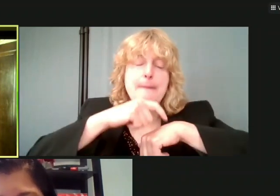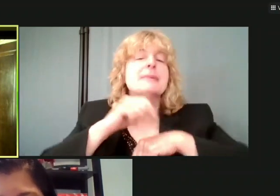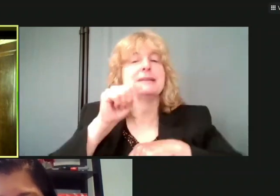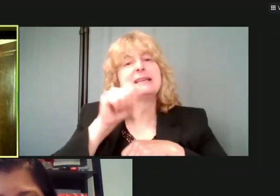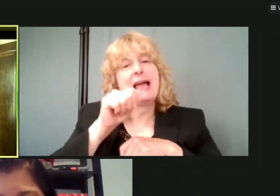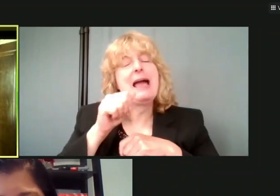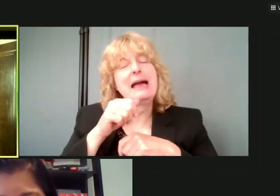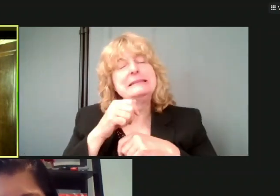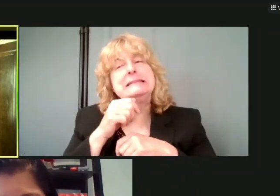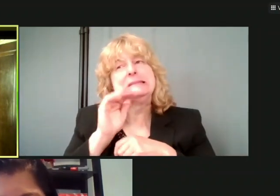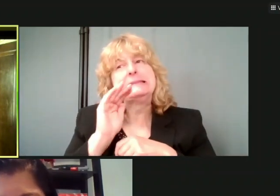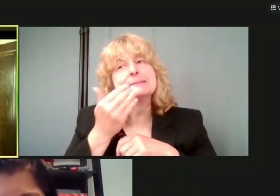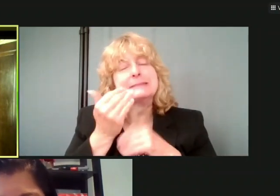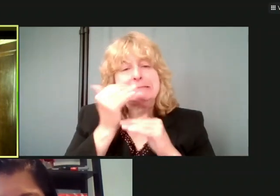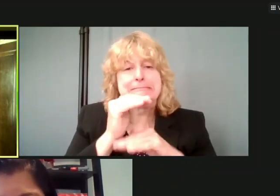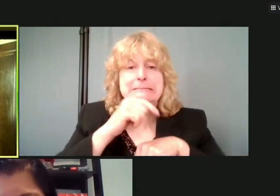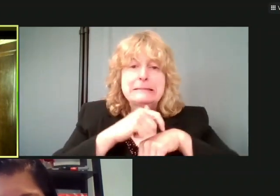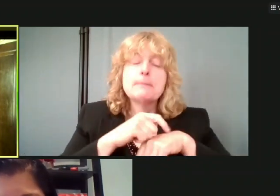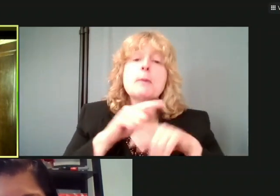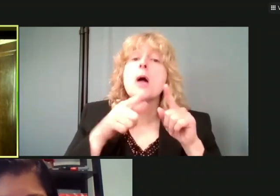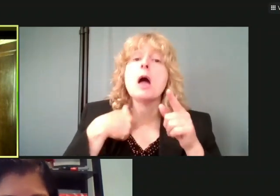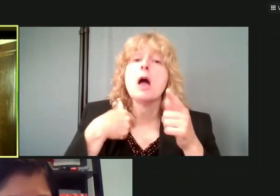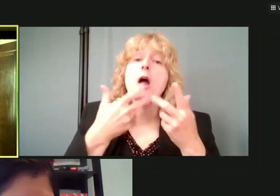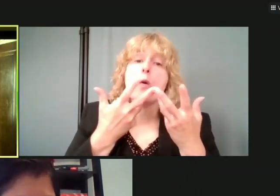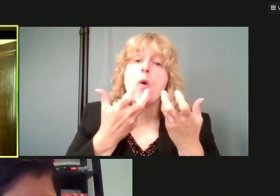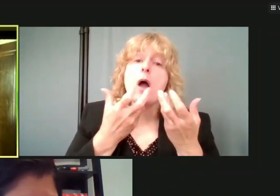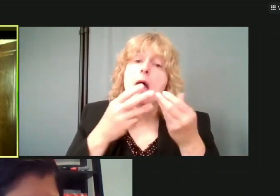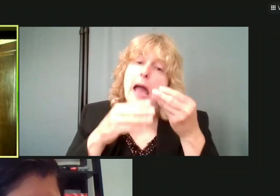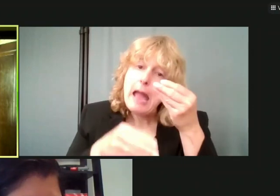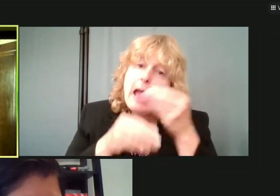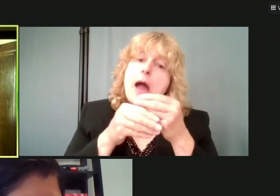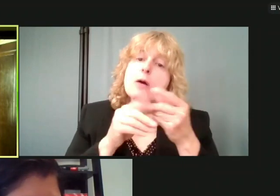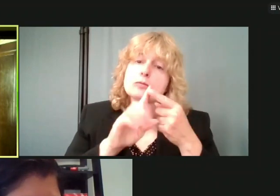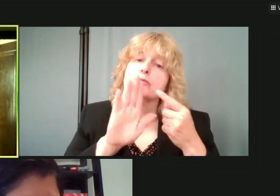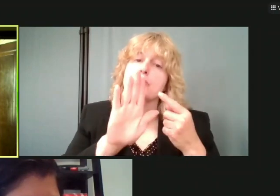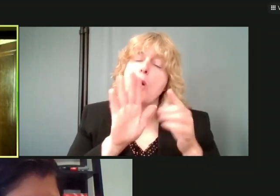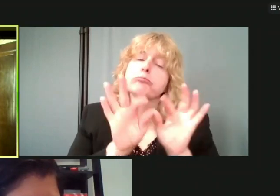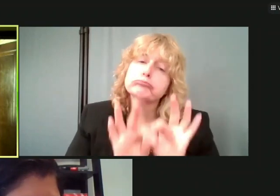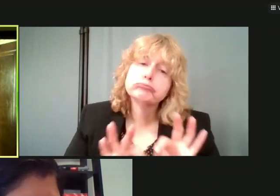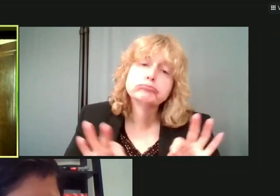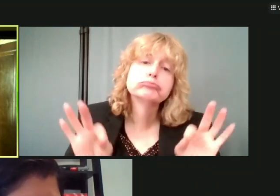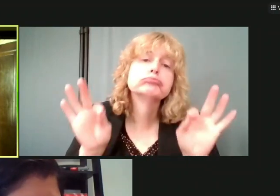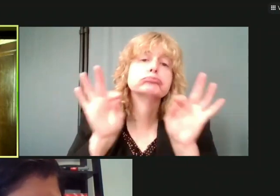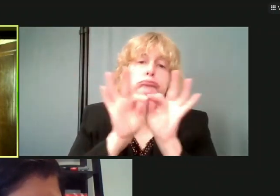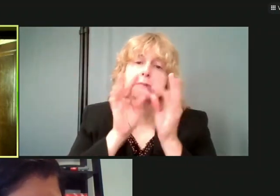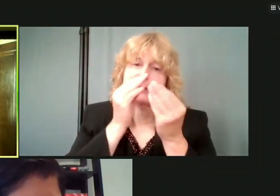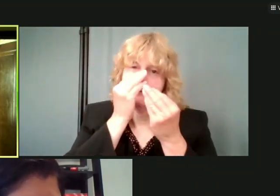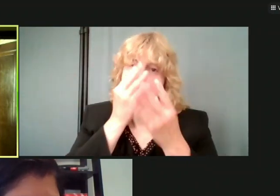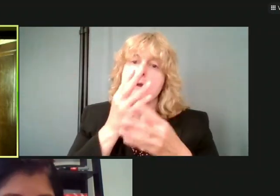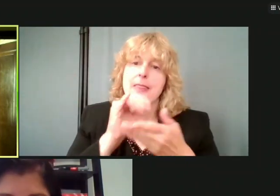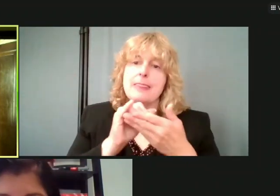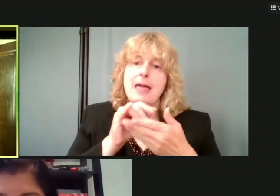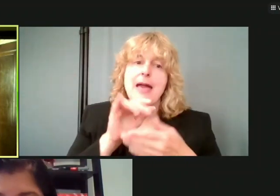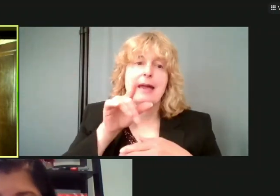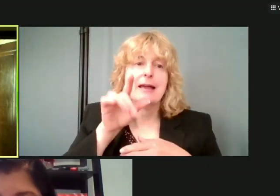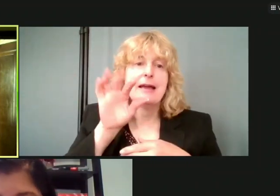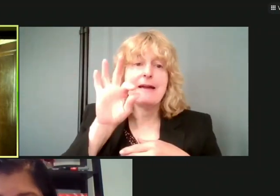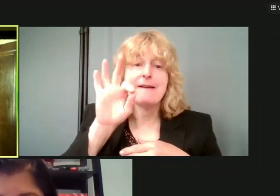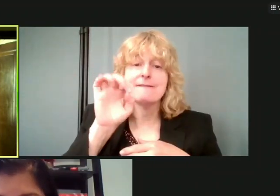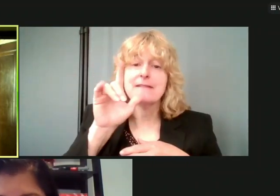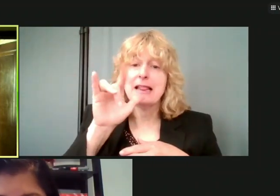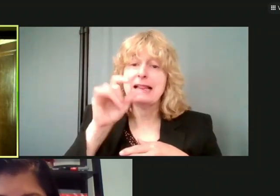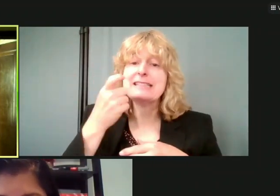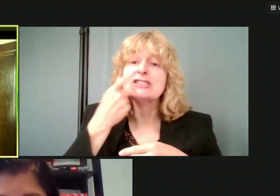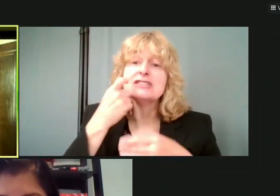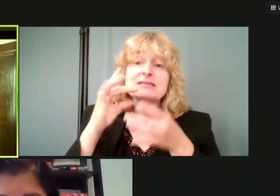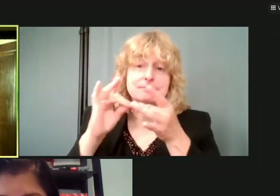afraid. So I do want to add, uh, to the valuable information that, uh, that, uh, Felix is providing. When I, when I've, I